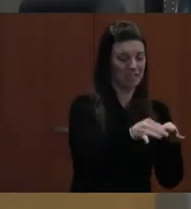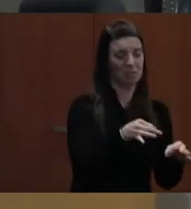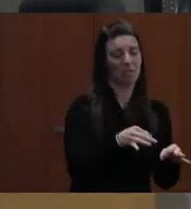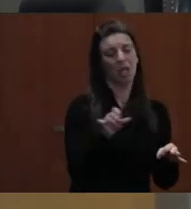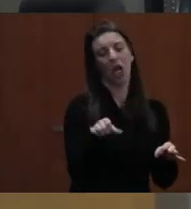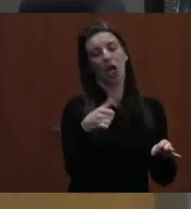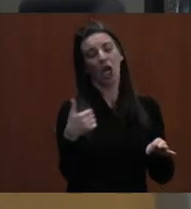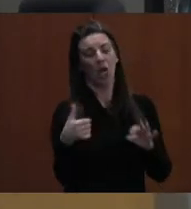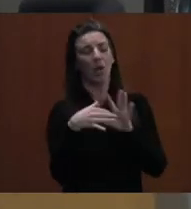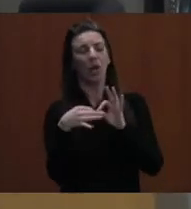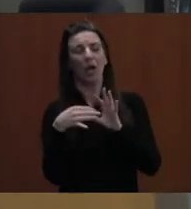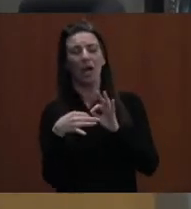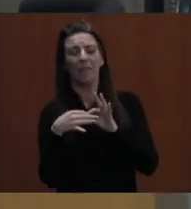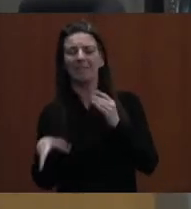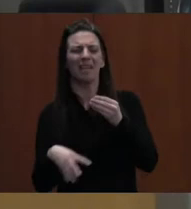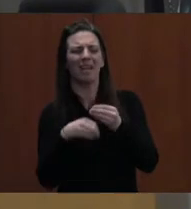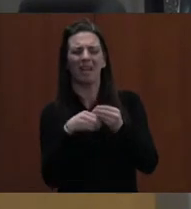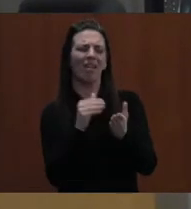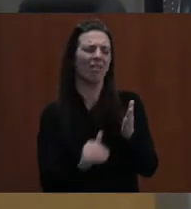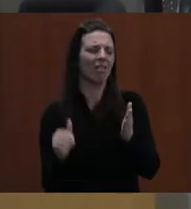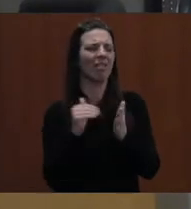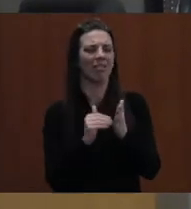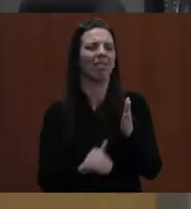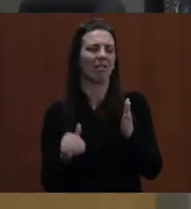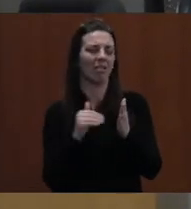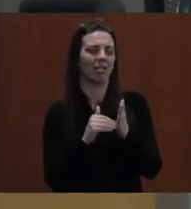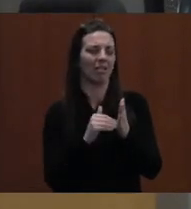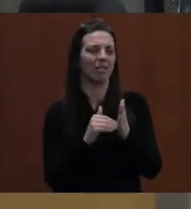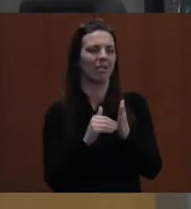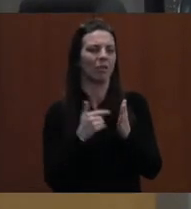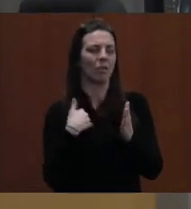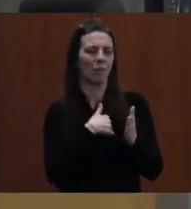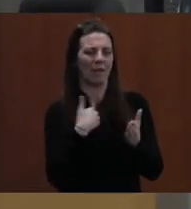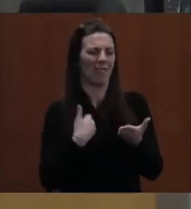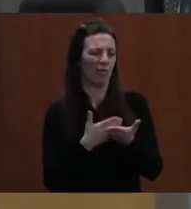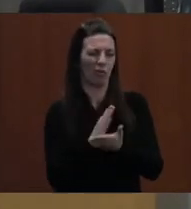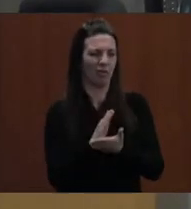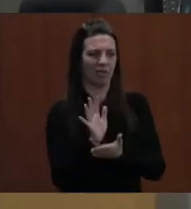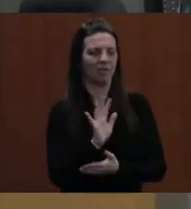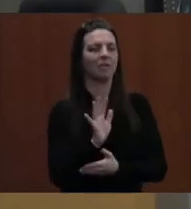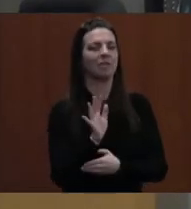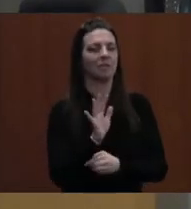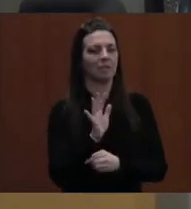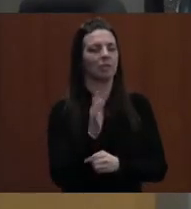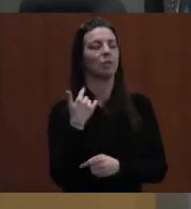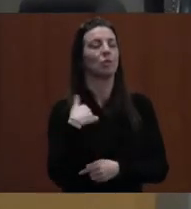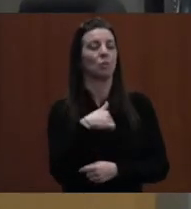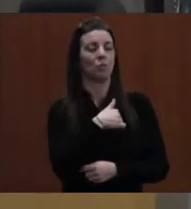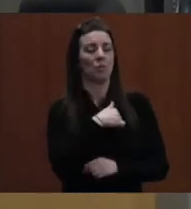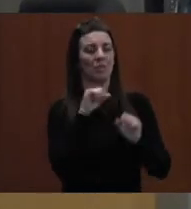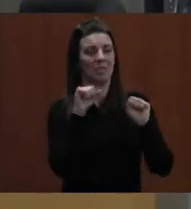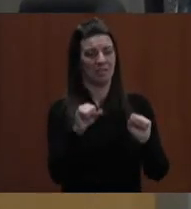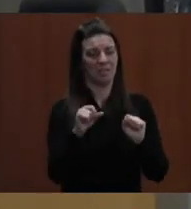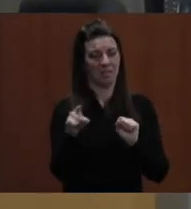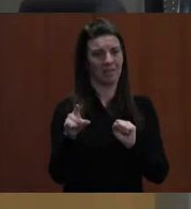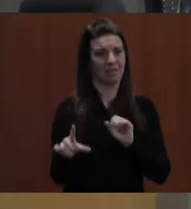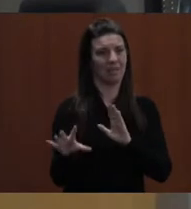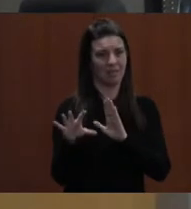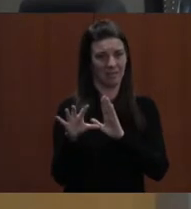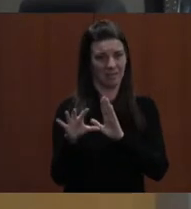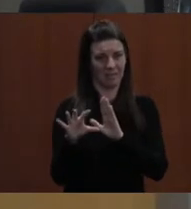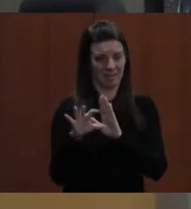repetitious. Following a speaker's presentation, the superintendent may designate a staff member to address that